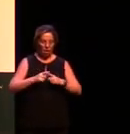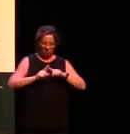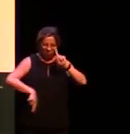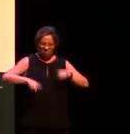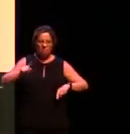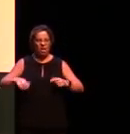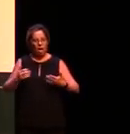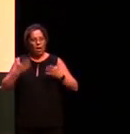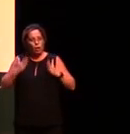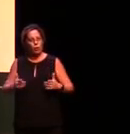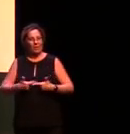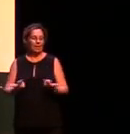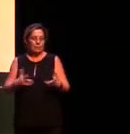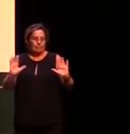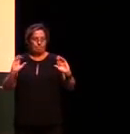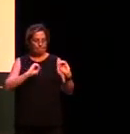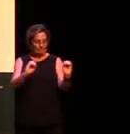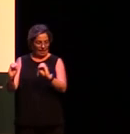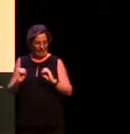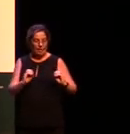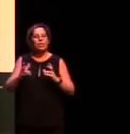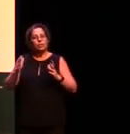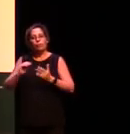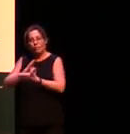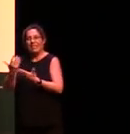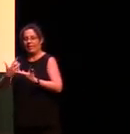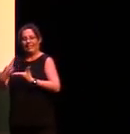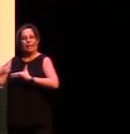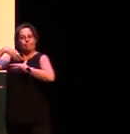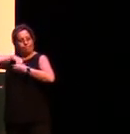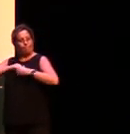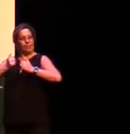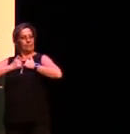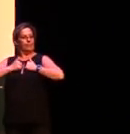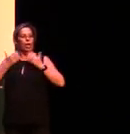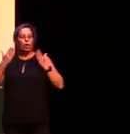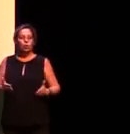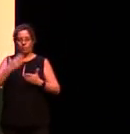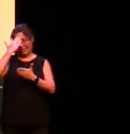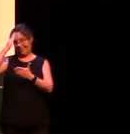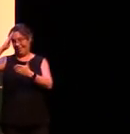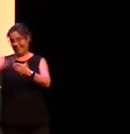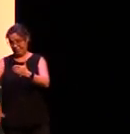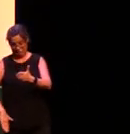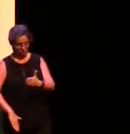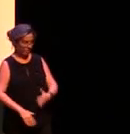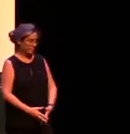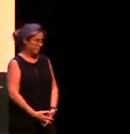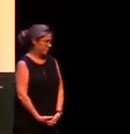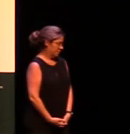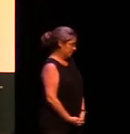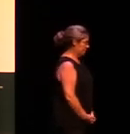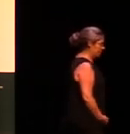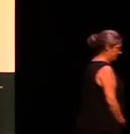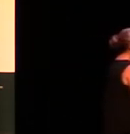language so there are at least 7,000 languages in the world it's probably a conservative estimate